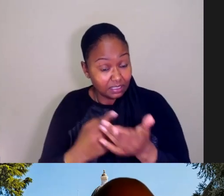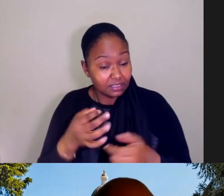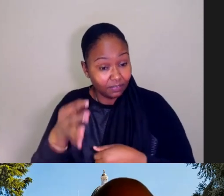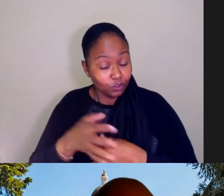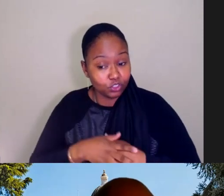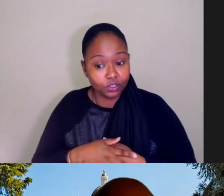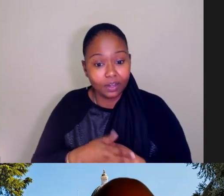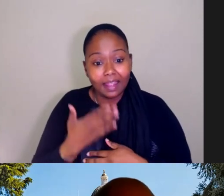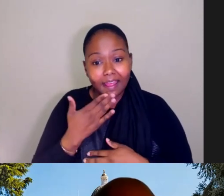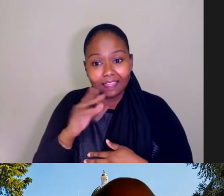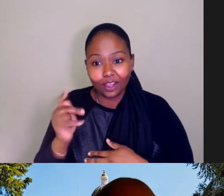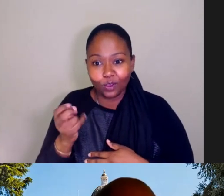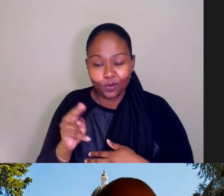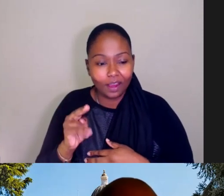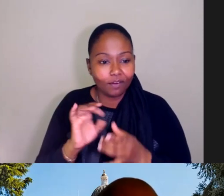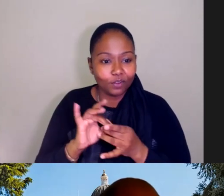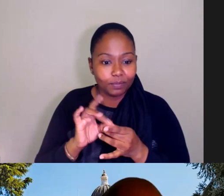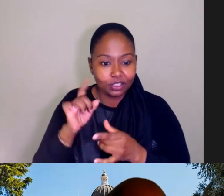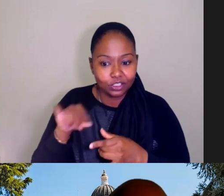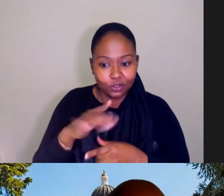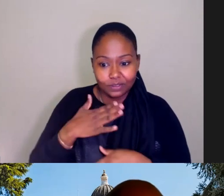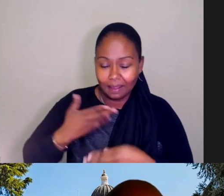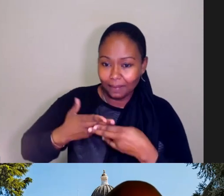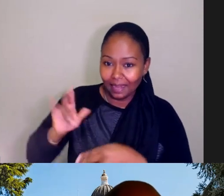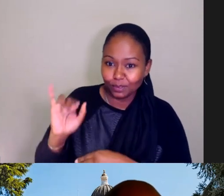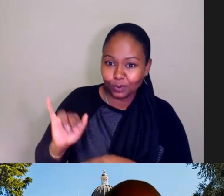mentioning those and mentioning my name as well.